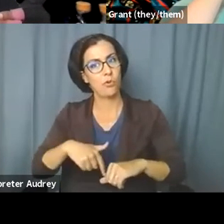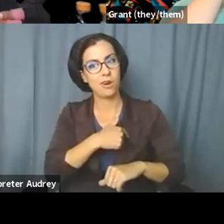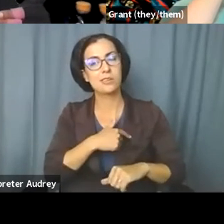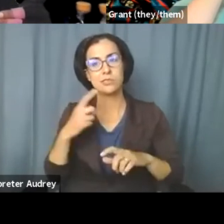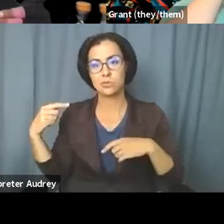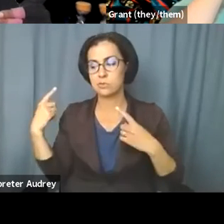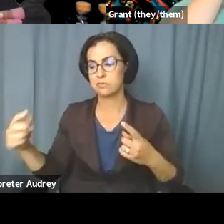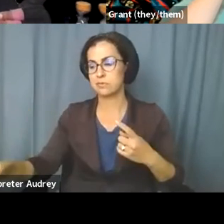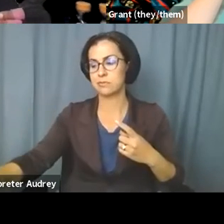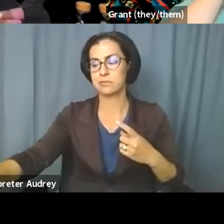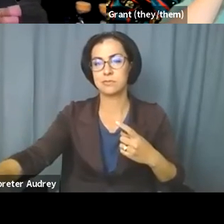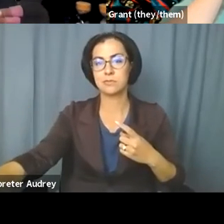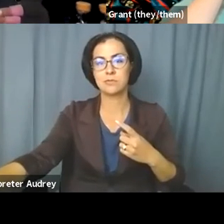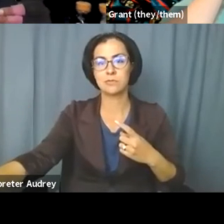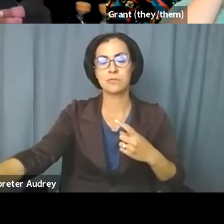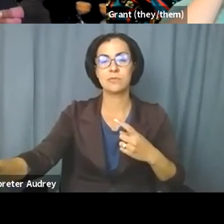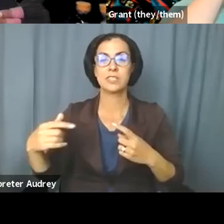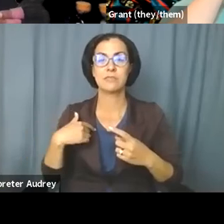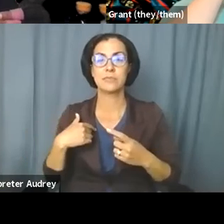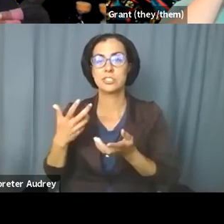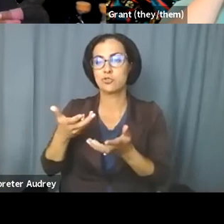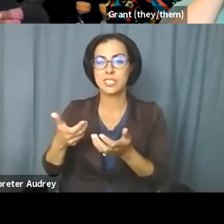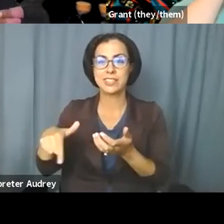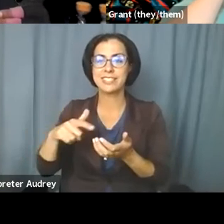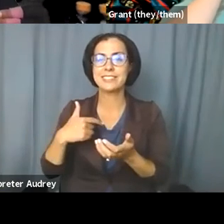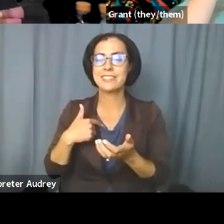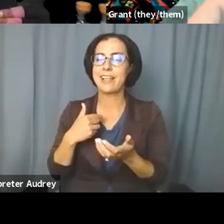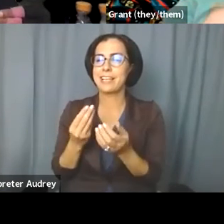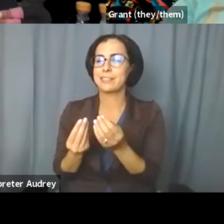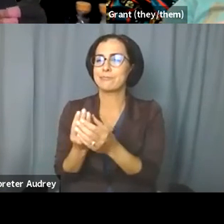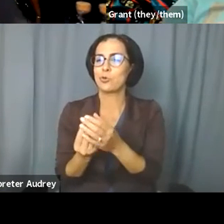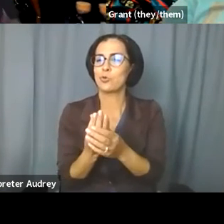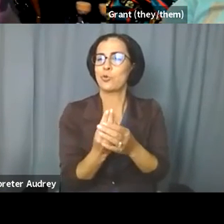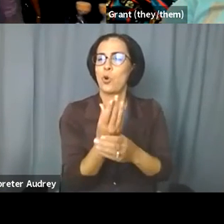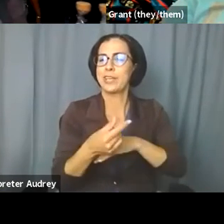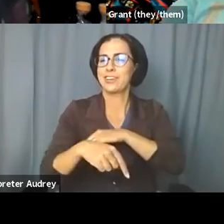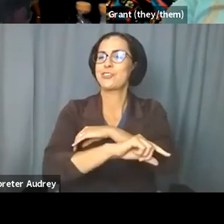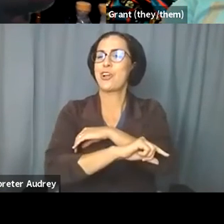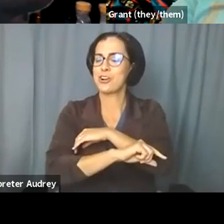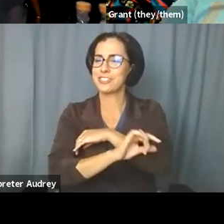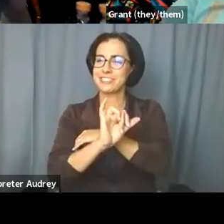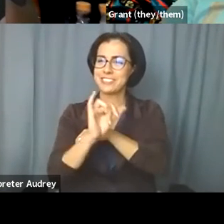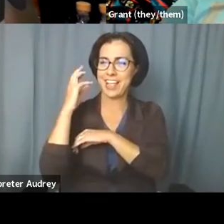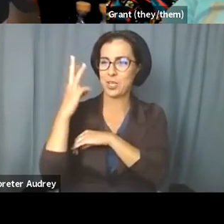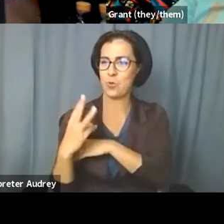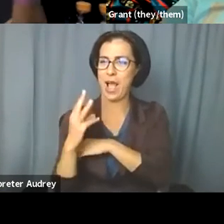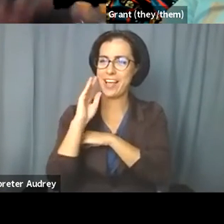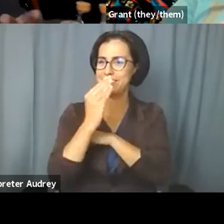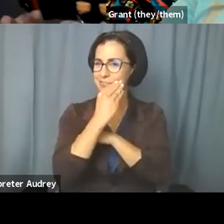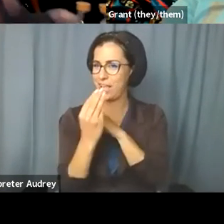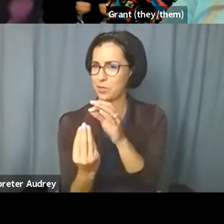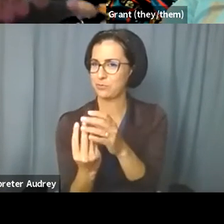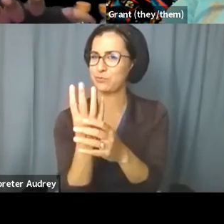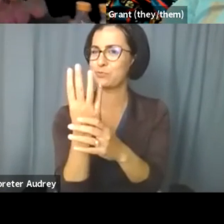experience a little bit like organic gardening. And so this is an experience in wildflower seeds. So for our